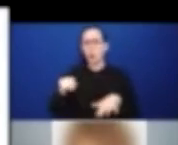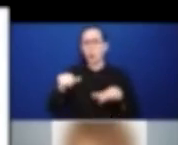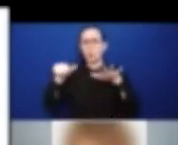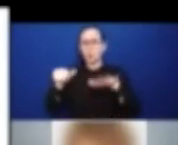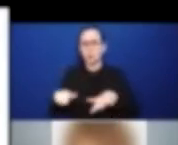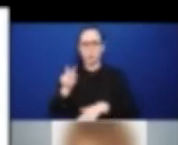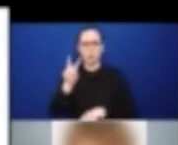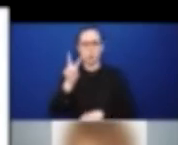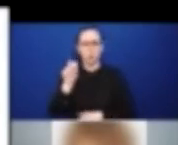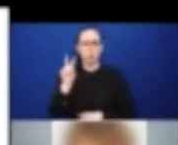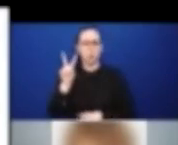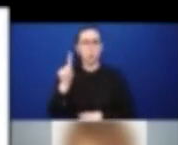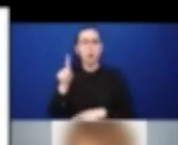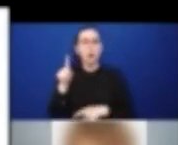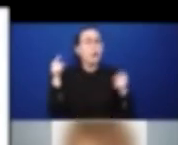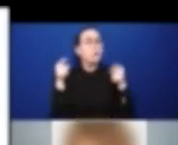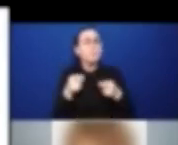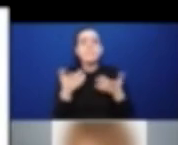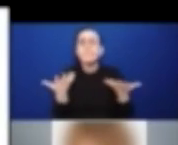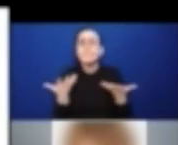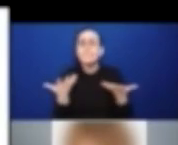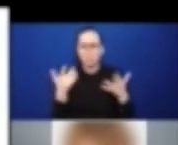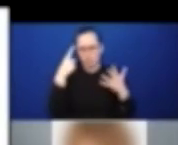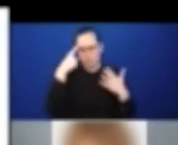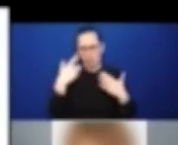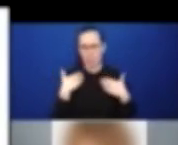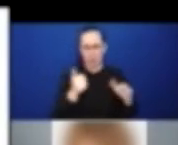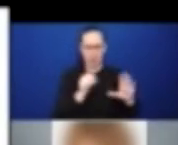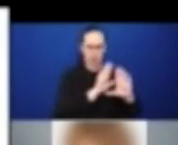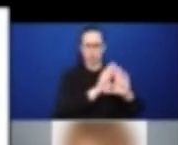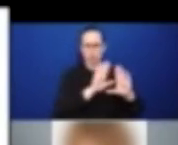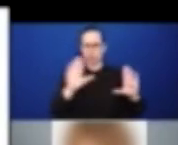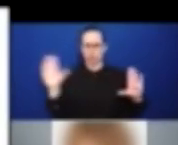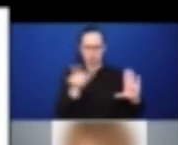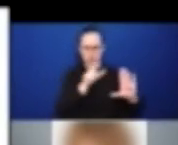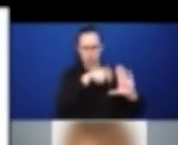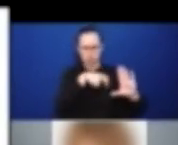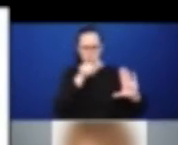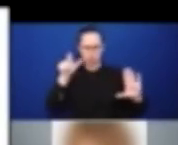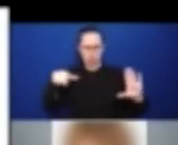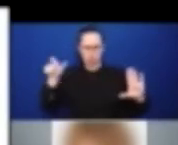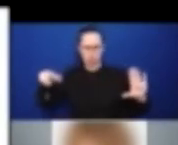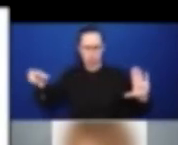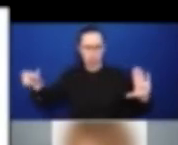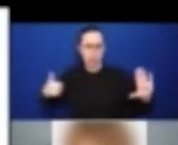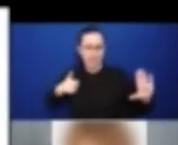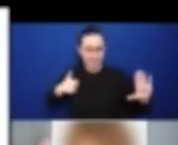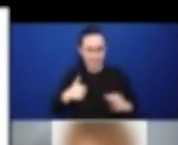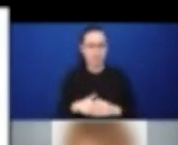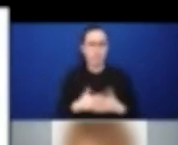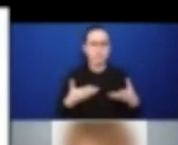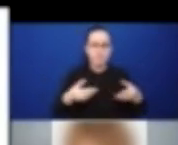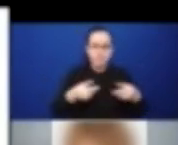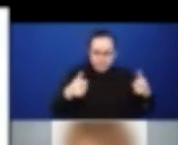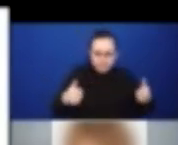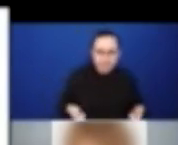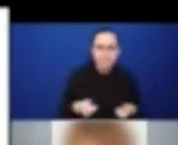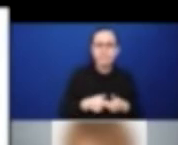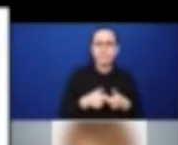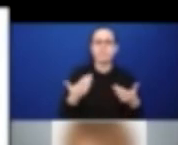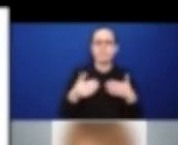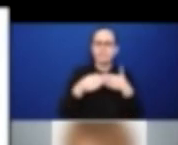promoted by the different provinces and territories, and both guidelines and services and resources that were promoted.